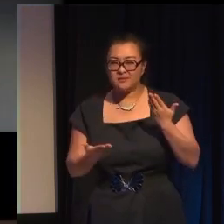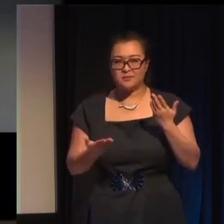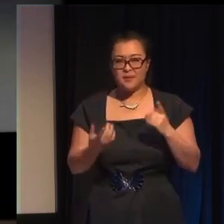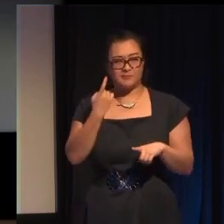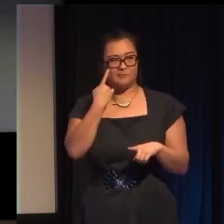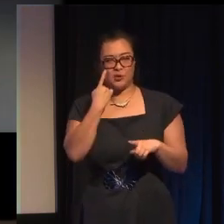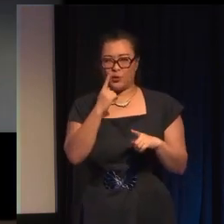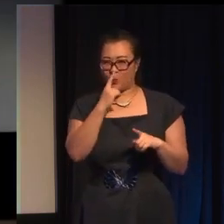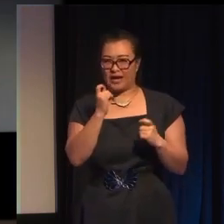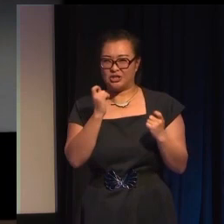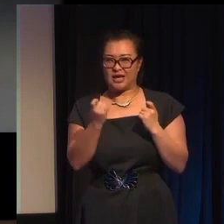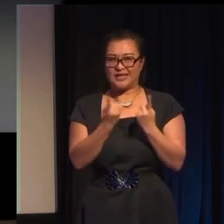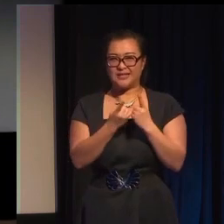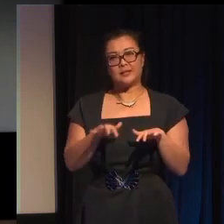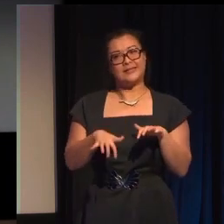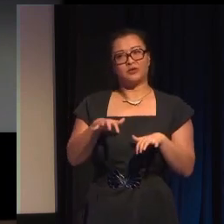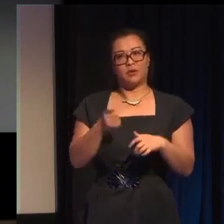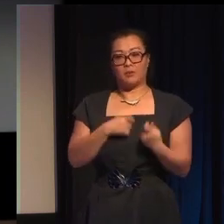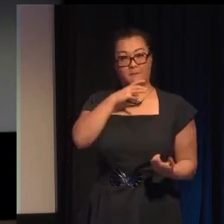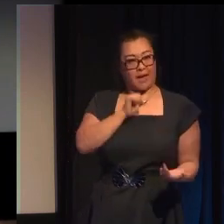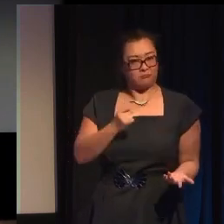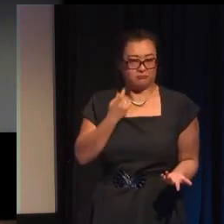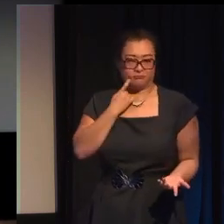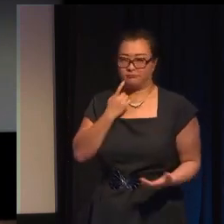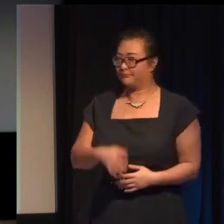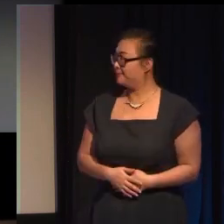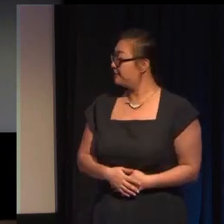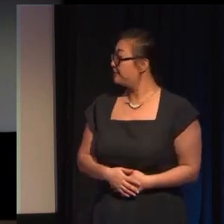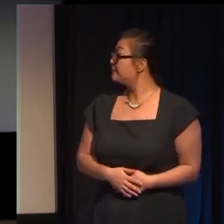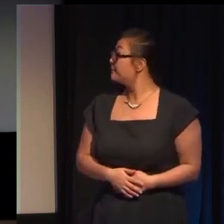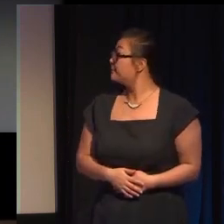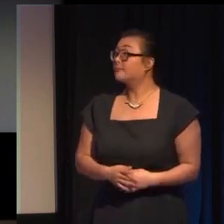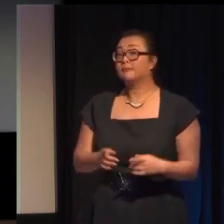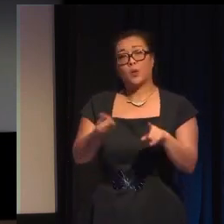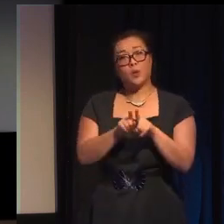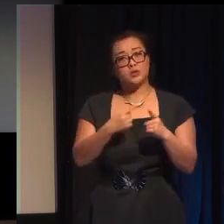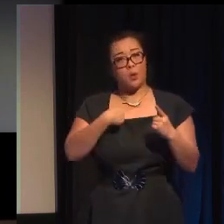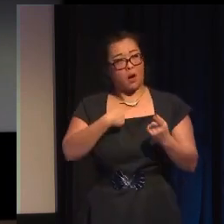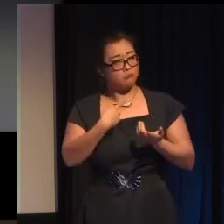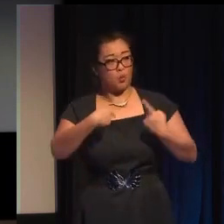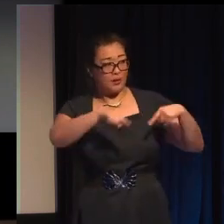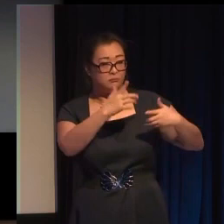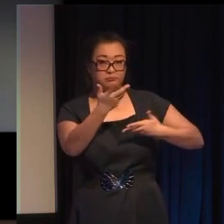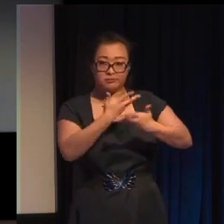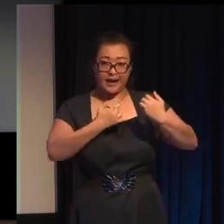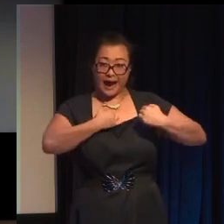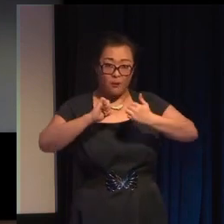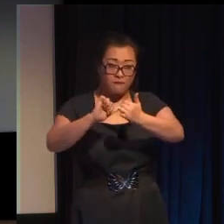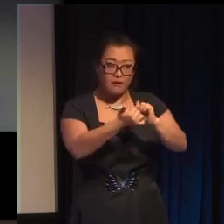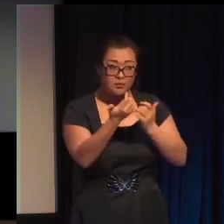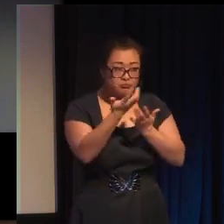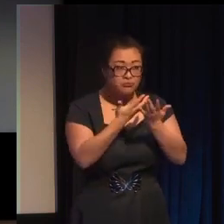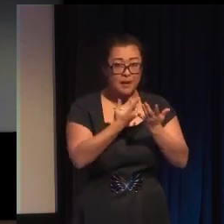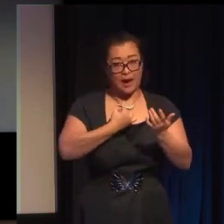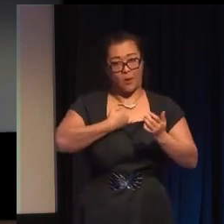so we also consulted with friends about certain aspects of the story that we wanted to get right one issue was the depiction of